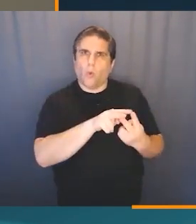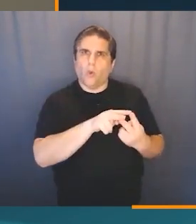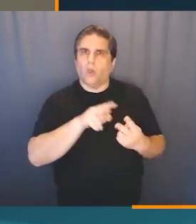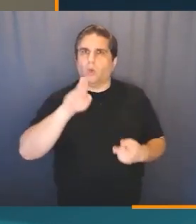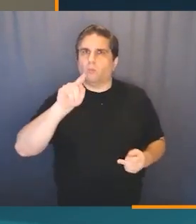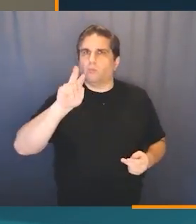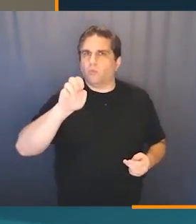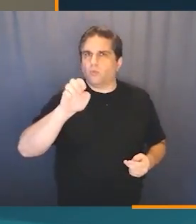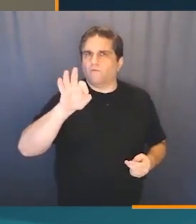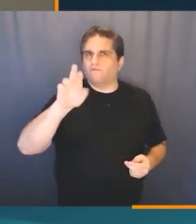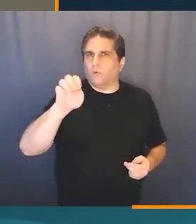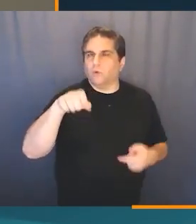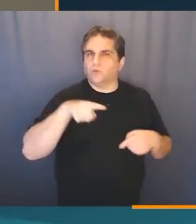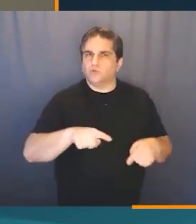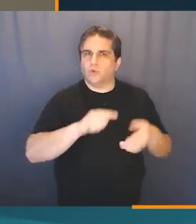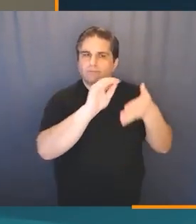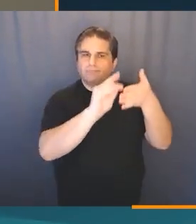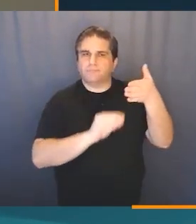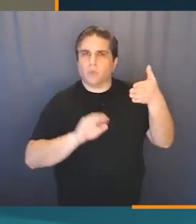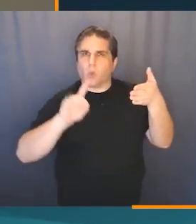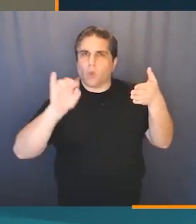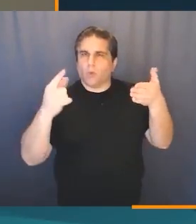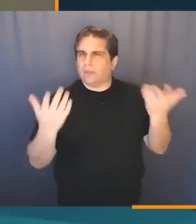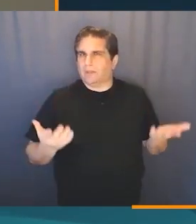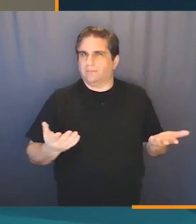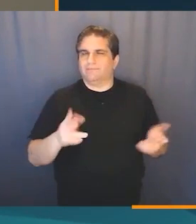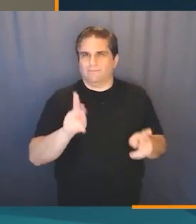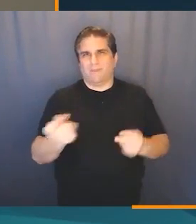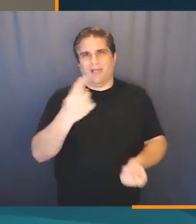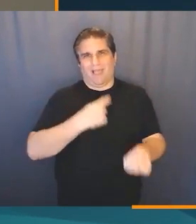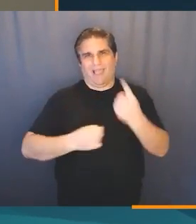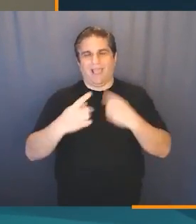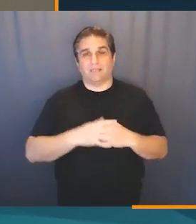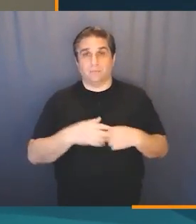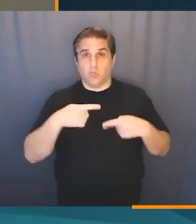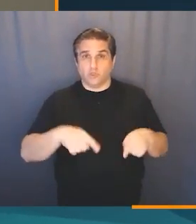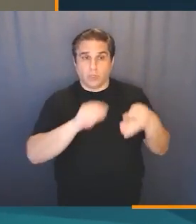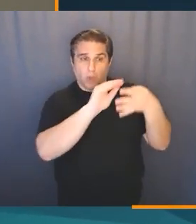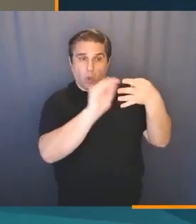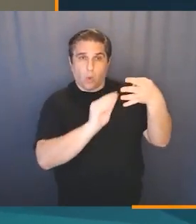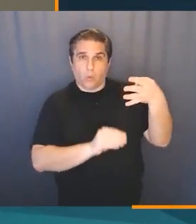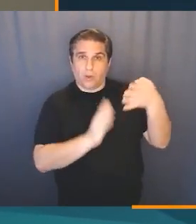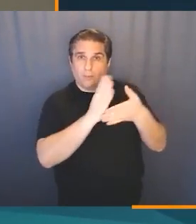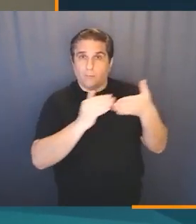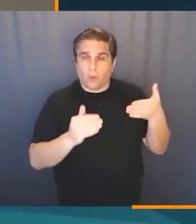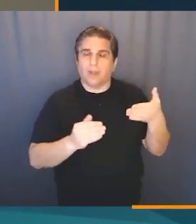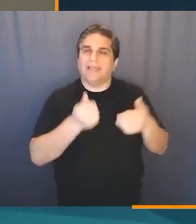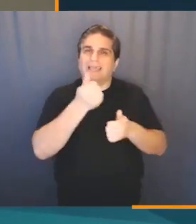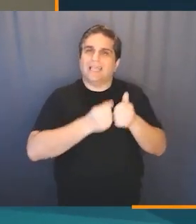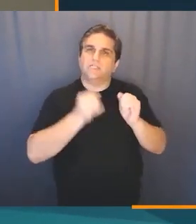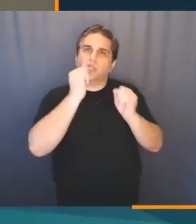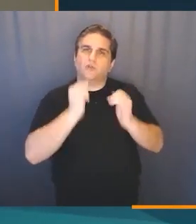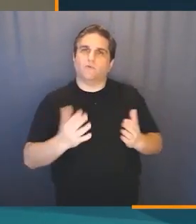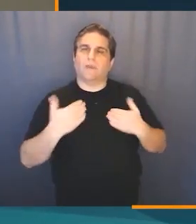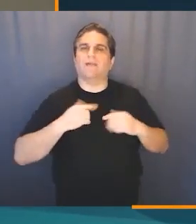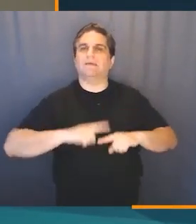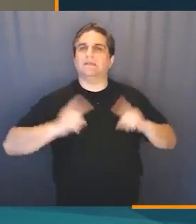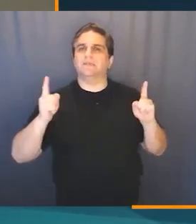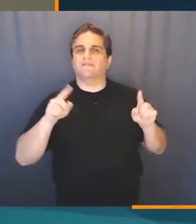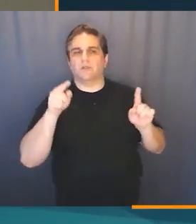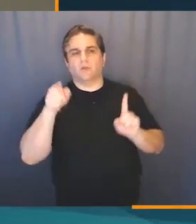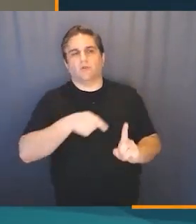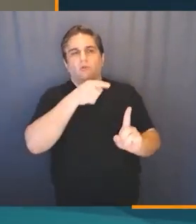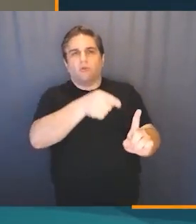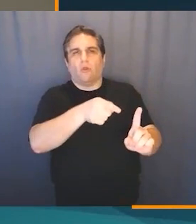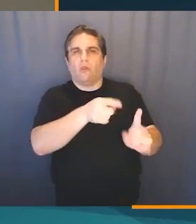during the coding portion of the interview is a question that we get all the time. During the coding portion of the interview, each of your interviewers will be